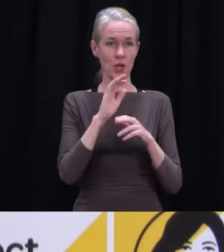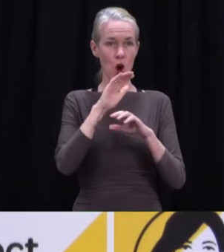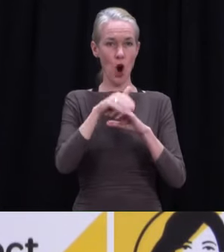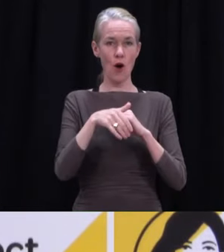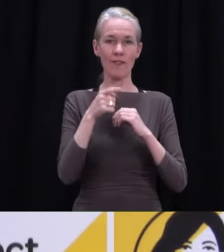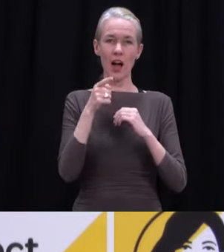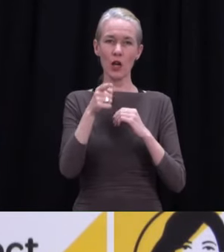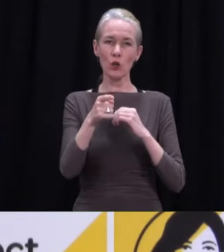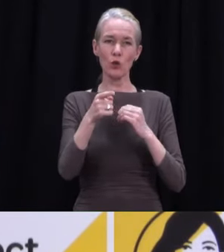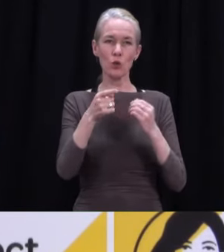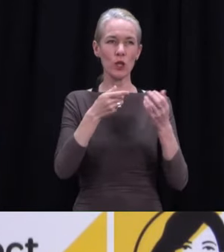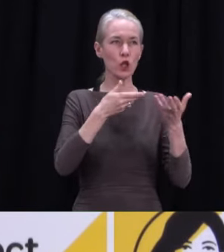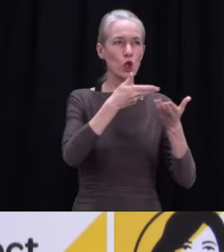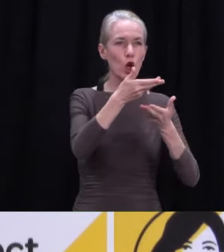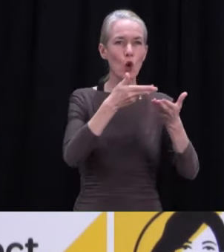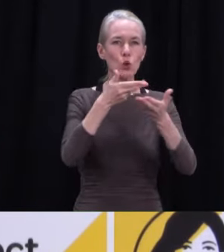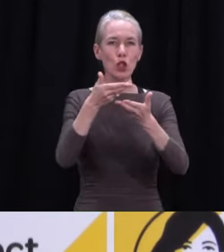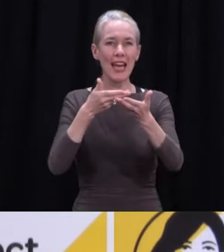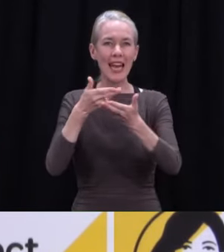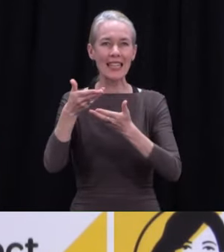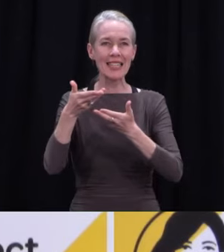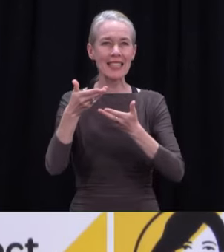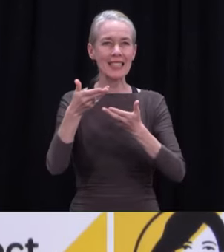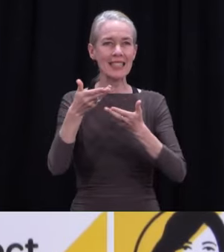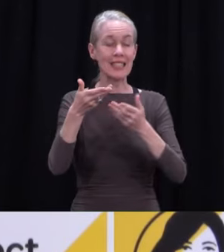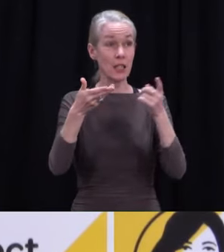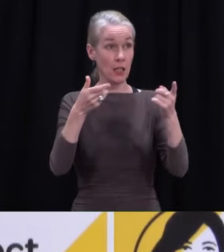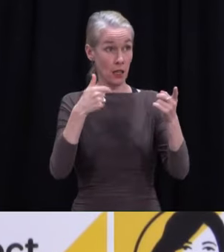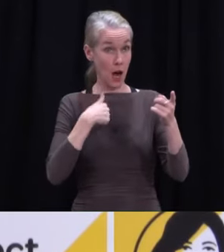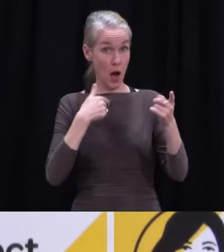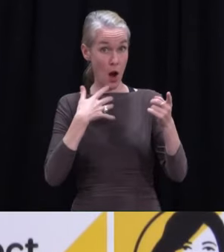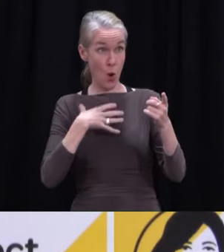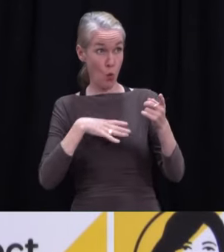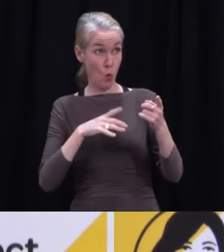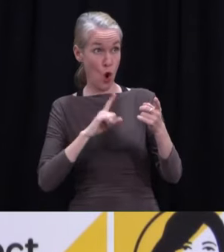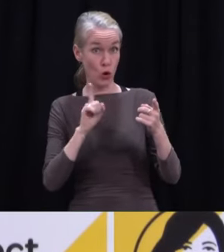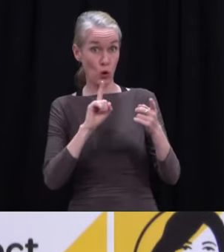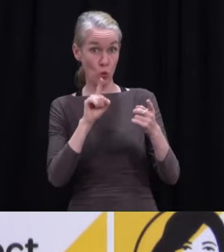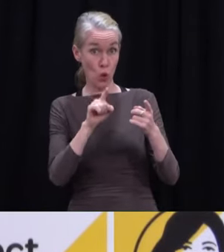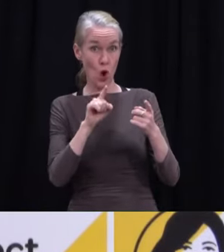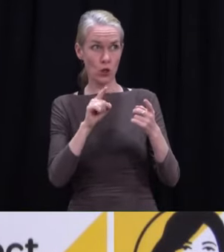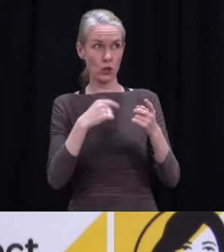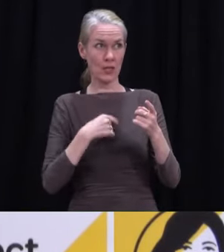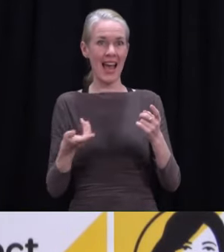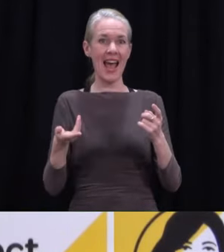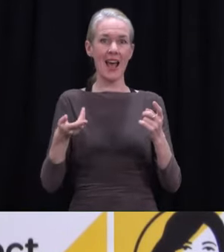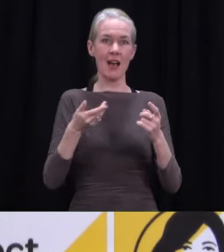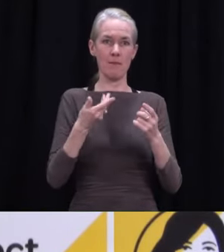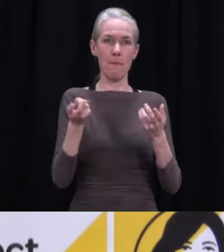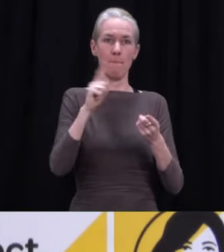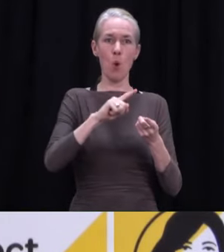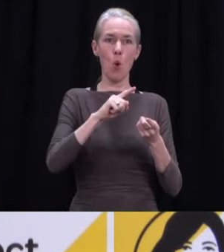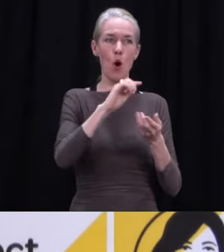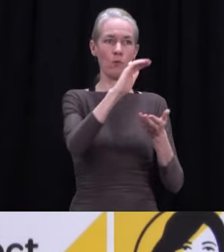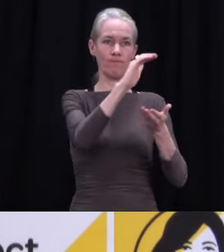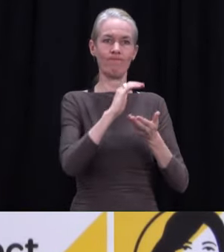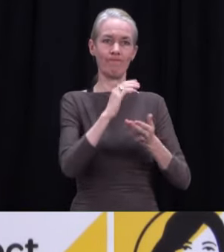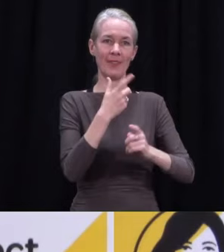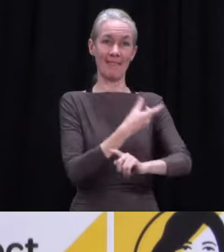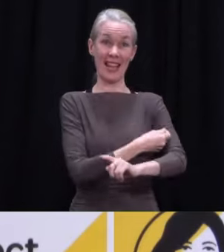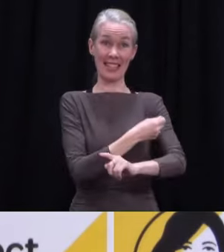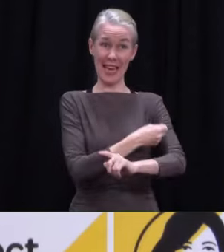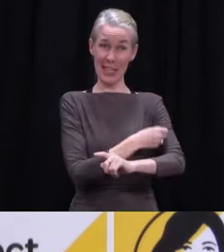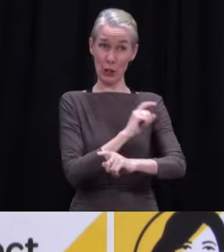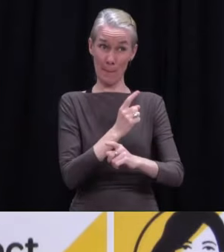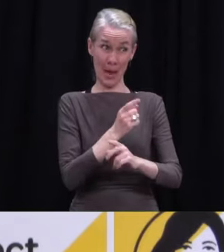outside of the schedule from Pfizer before this Delta outbreak? Well, had, at that point we were serving up to